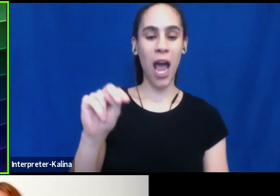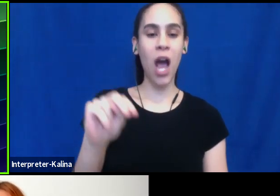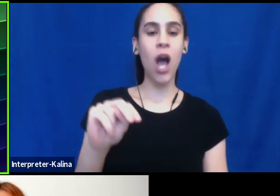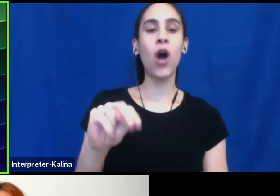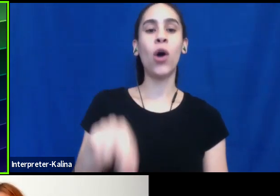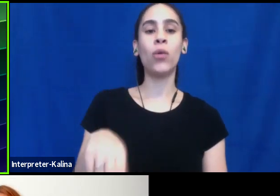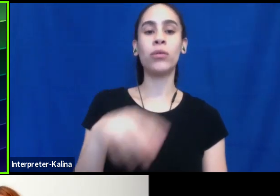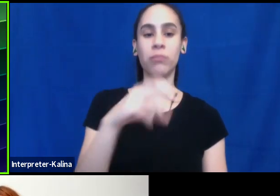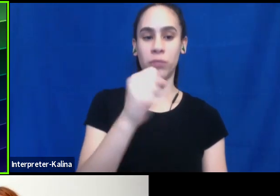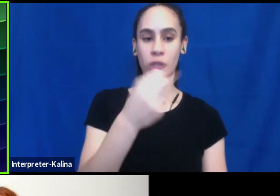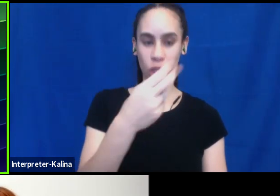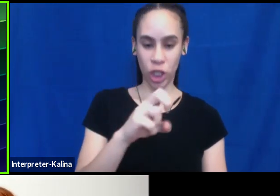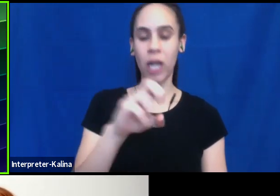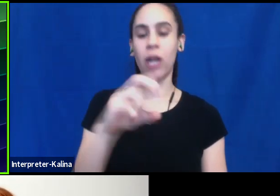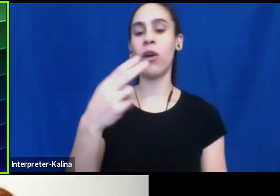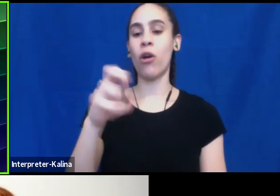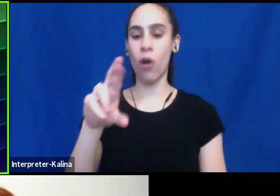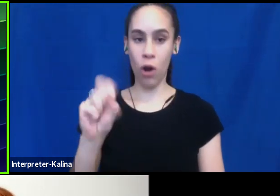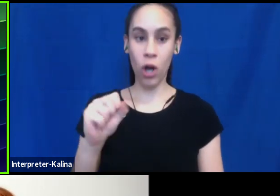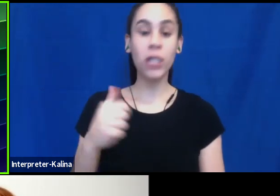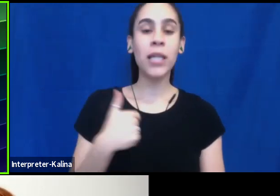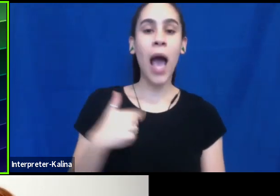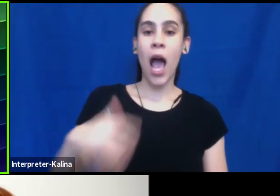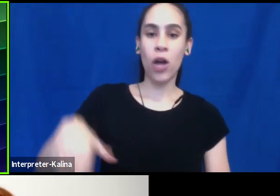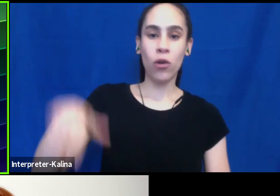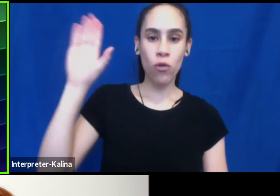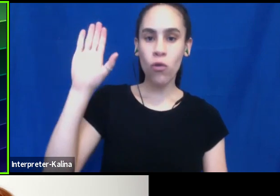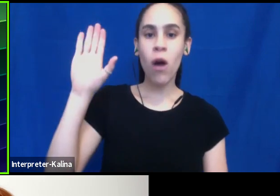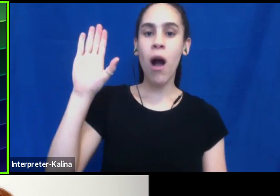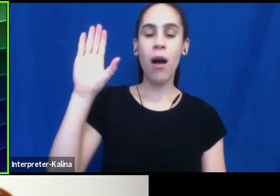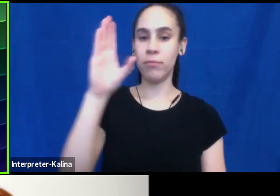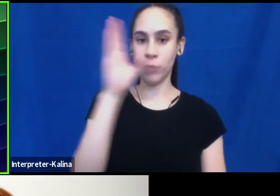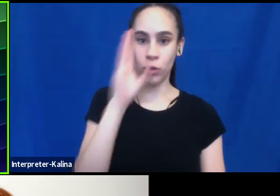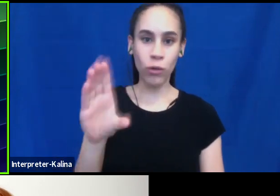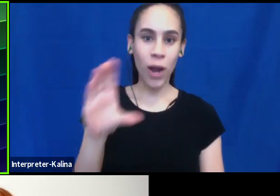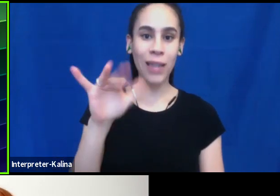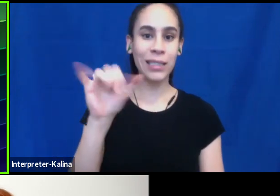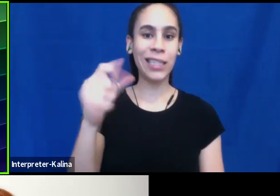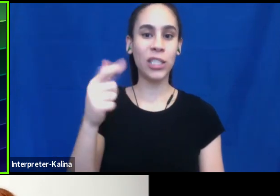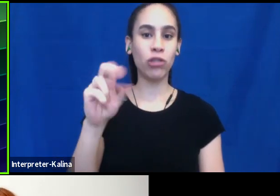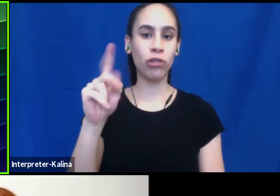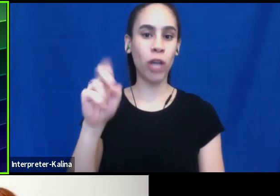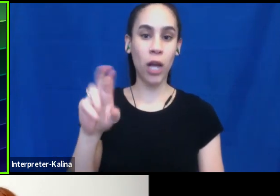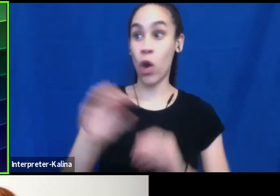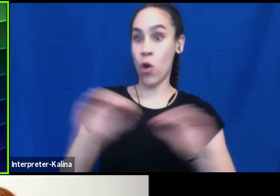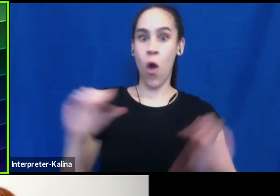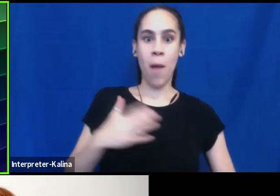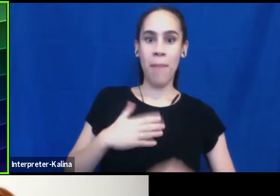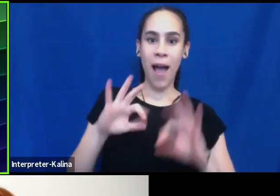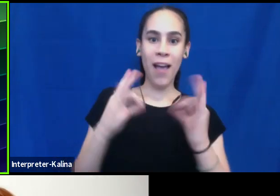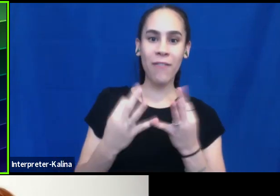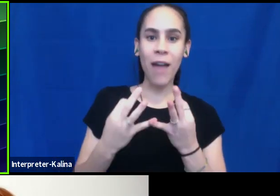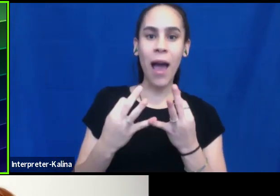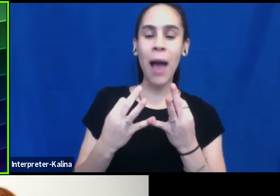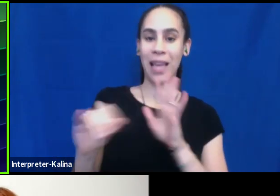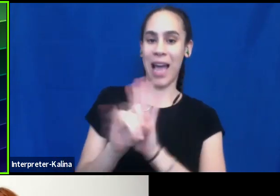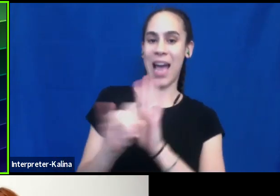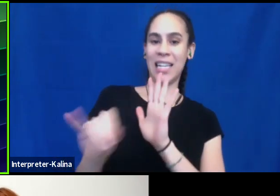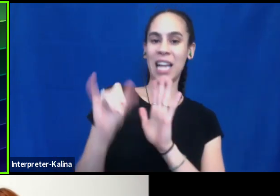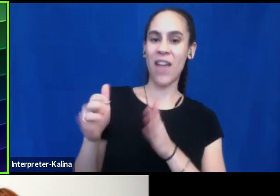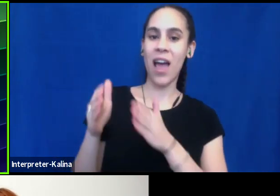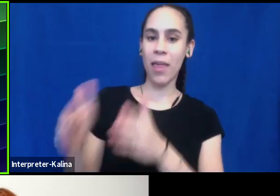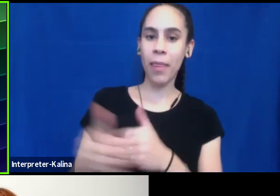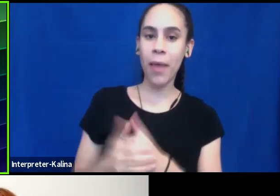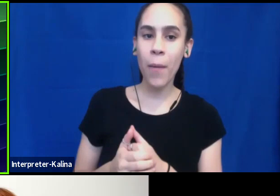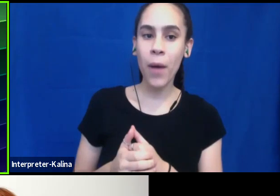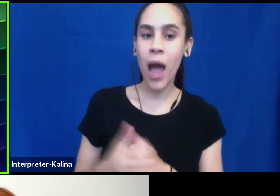cisgender world. I knew no out LGBTQ plus people growing up. I had no one in my family who identified that way. I didn't meet